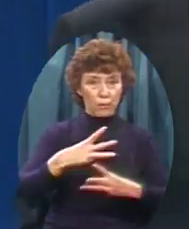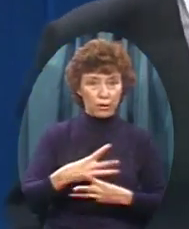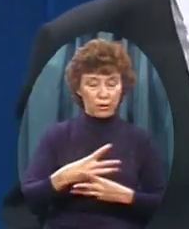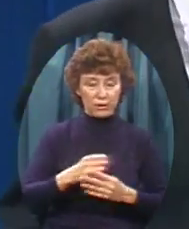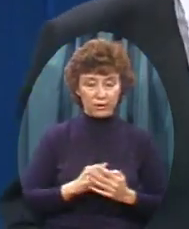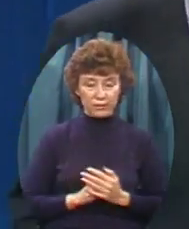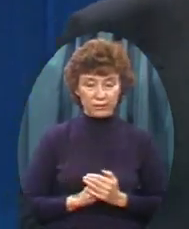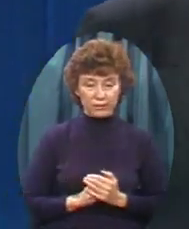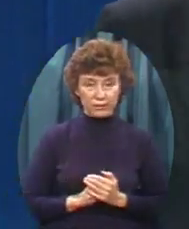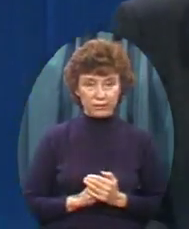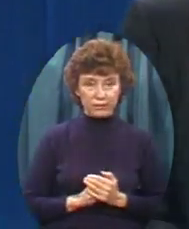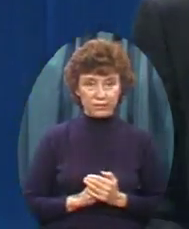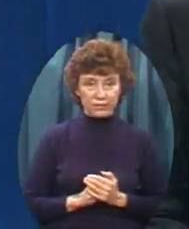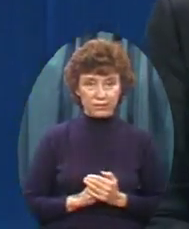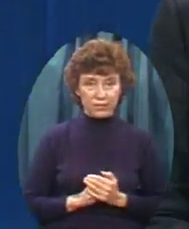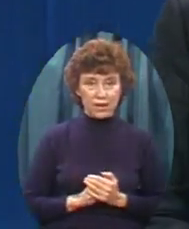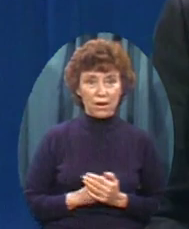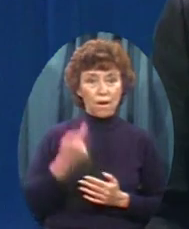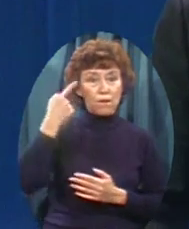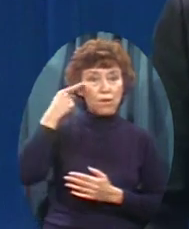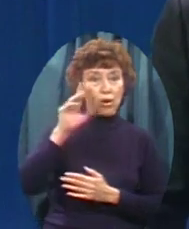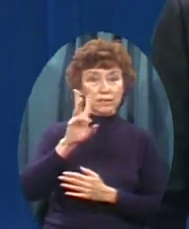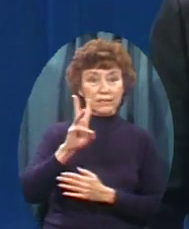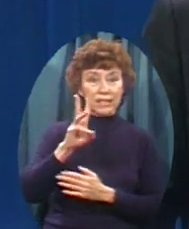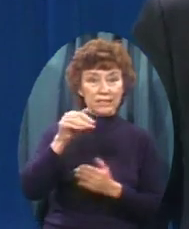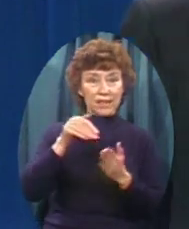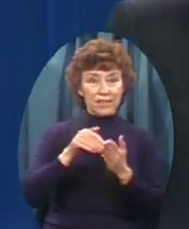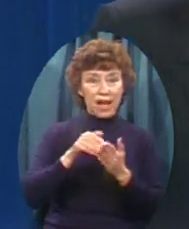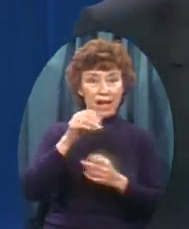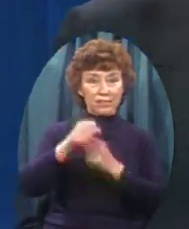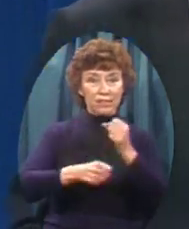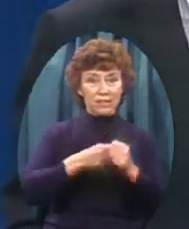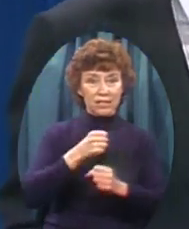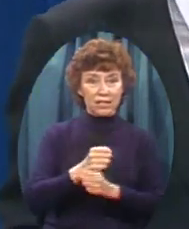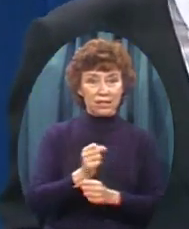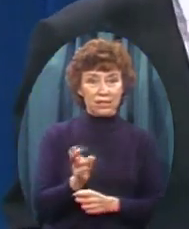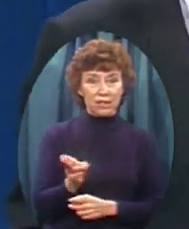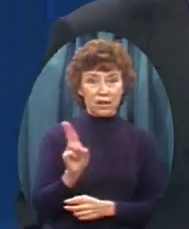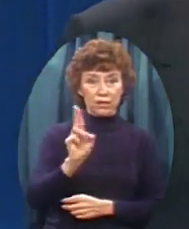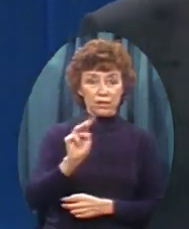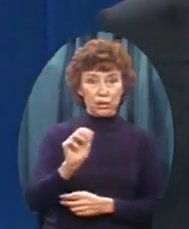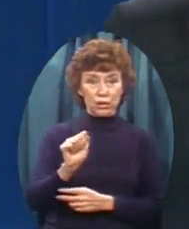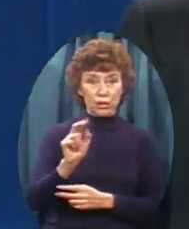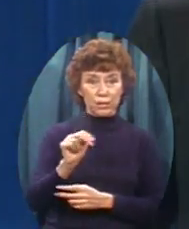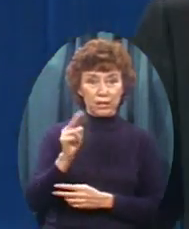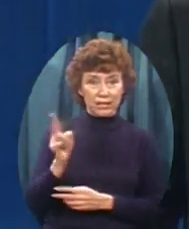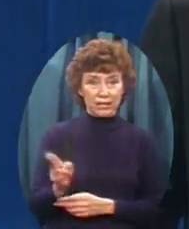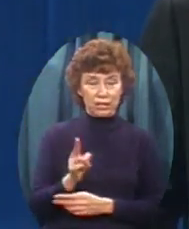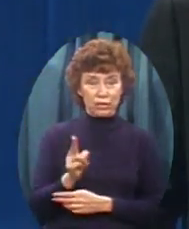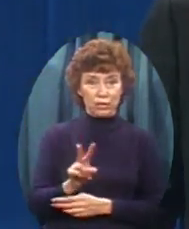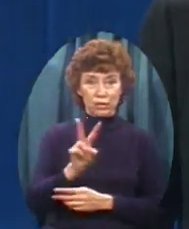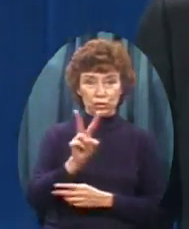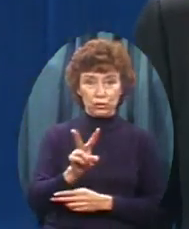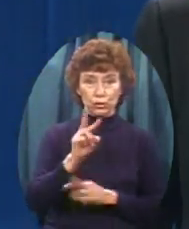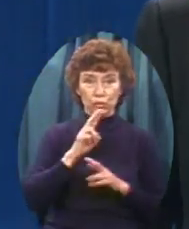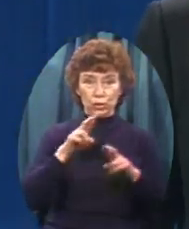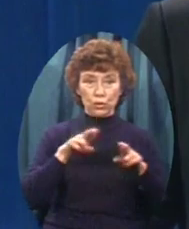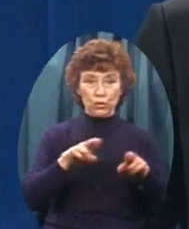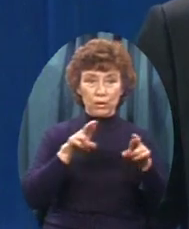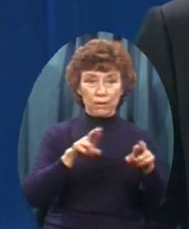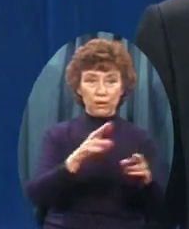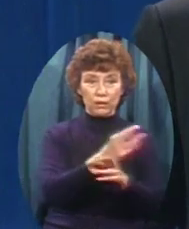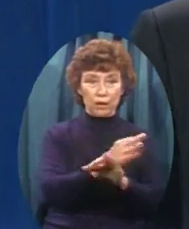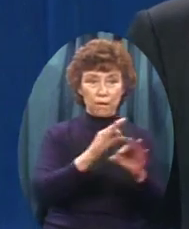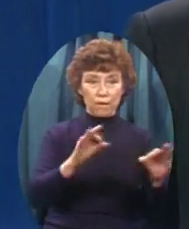There have been For 6,000 years Of human history Two rivers of freedom Flowing